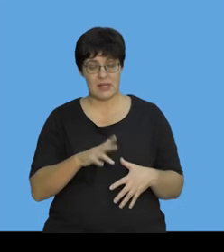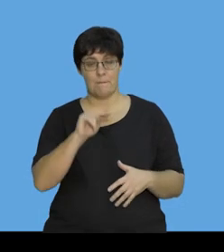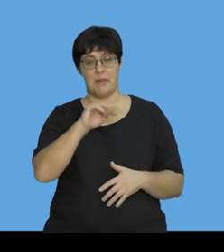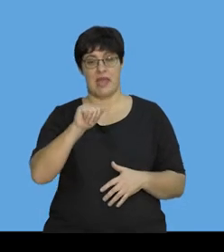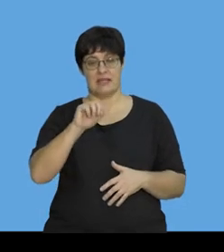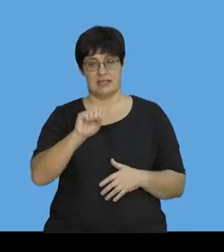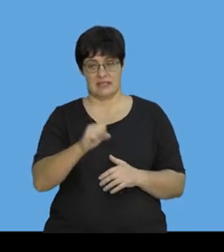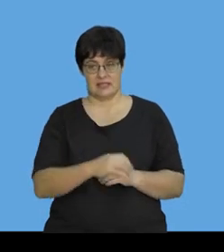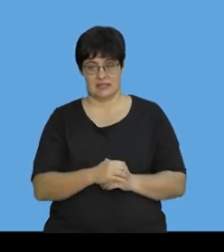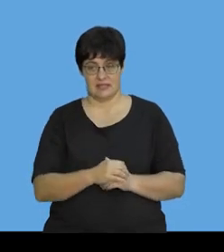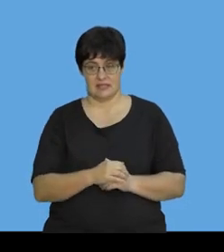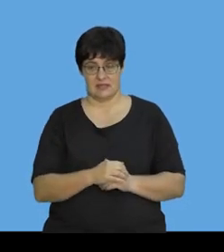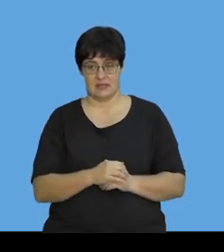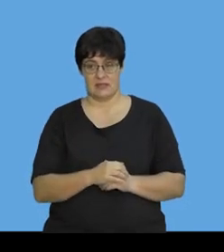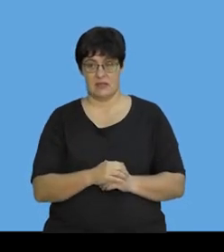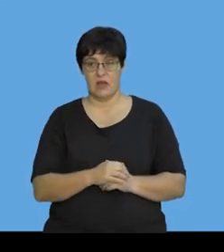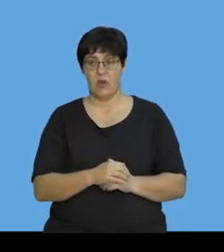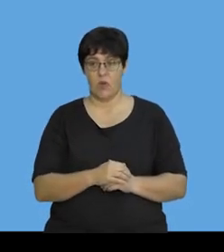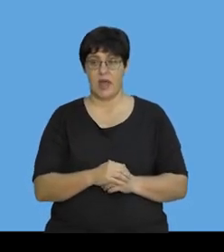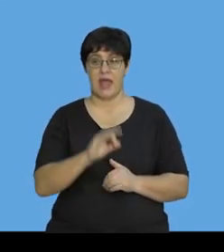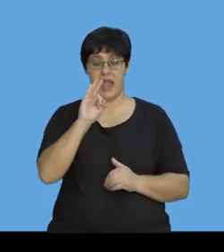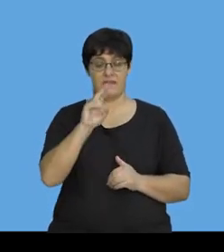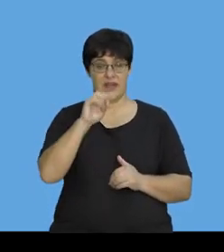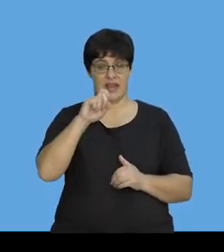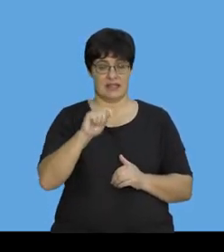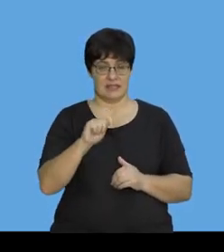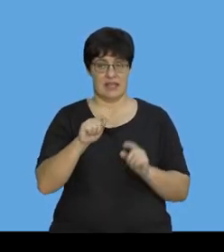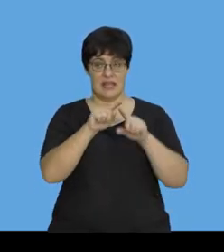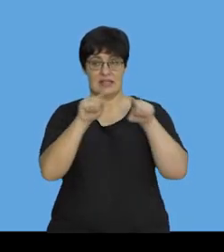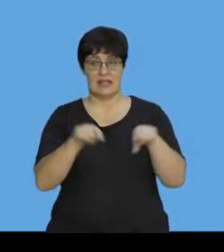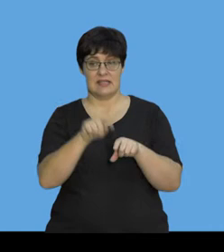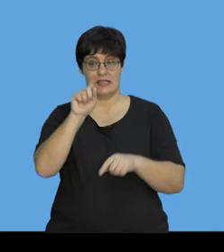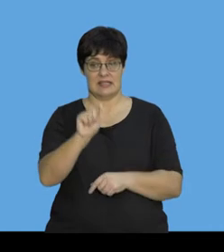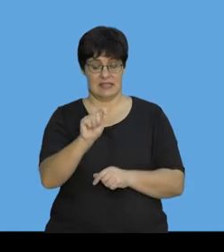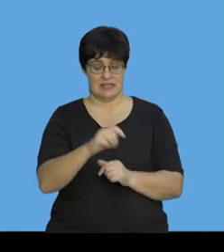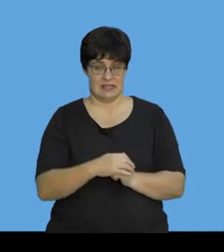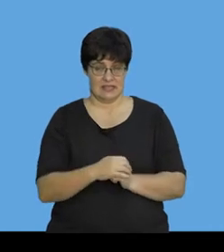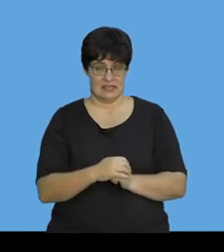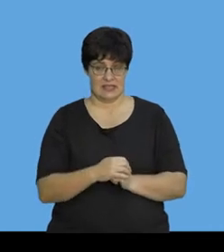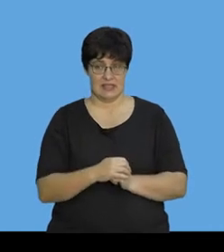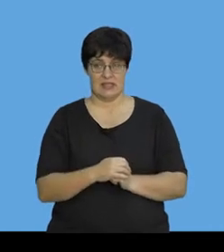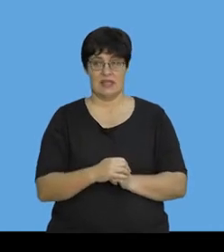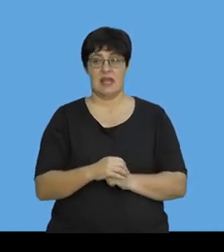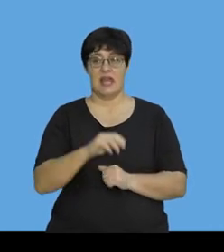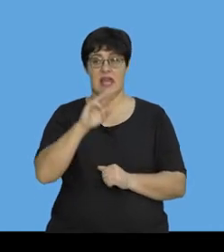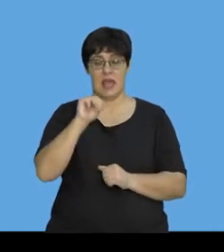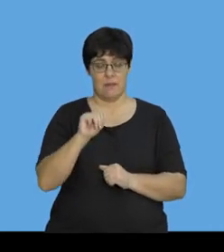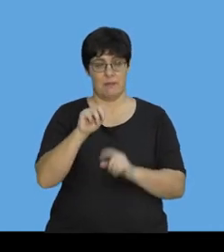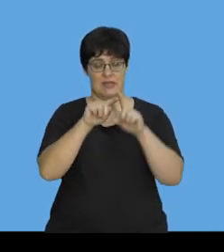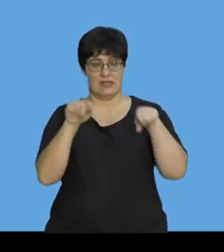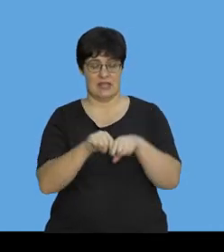use the fact that we know that F net delta T equals M delta V.